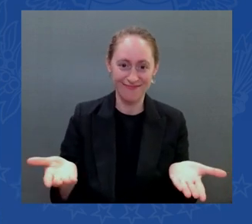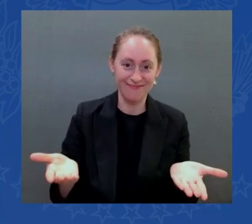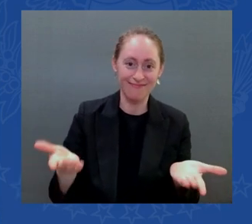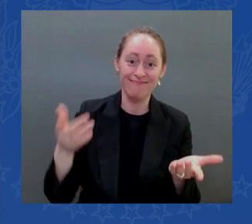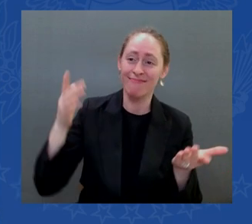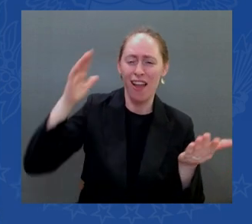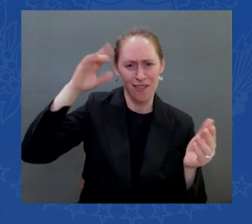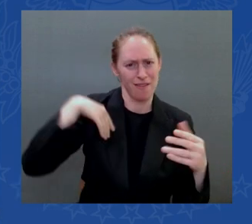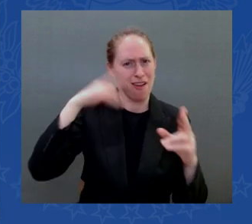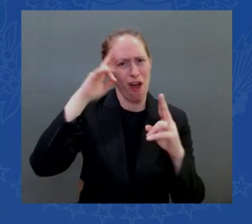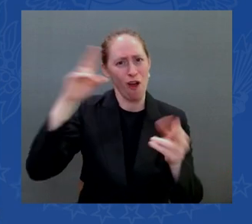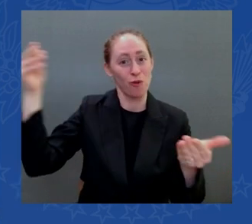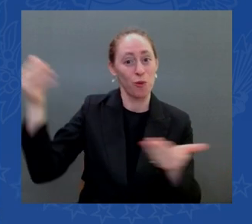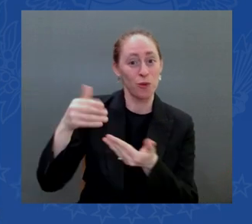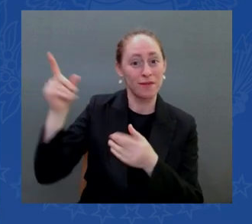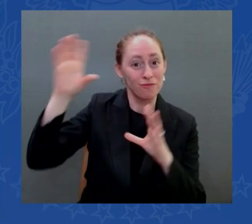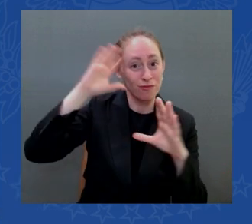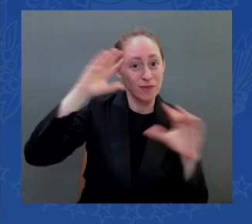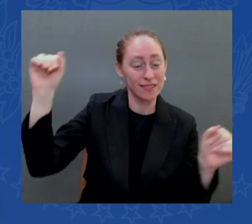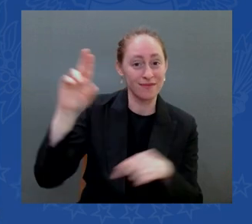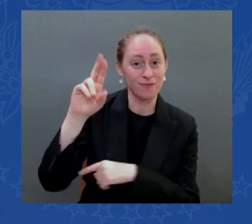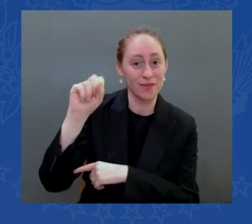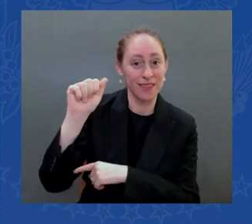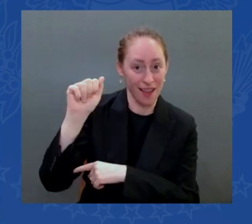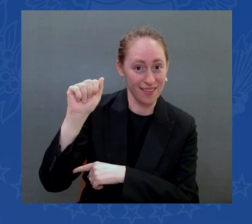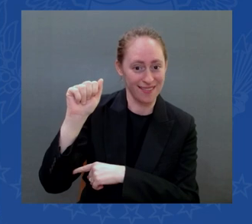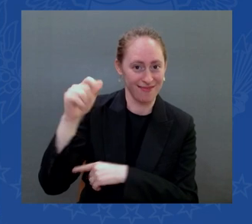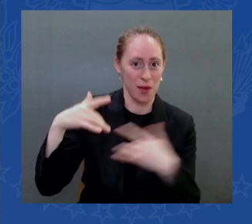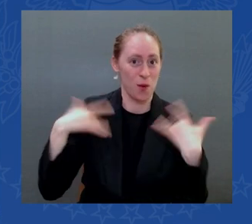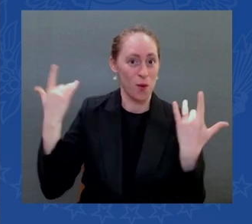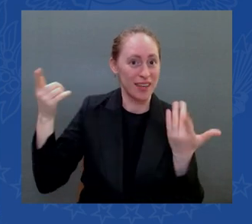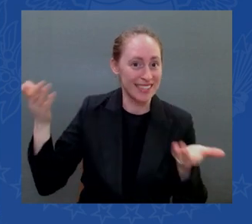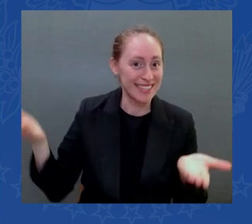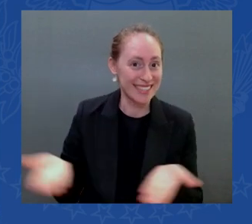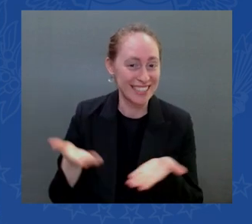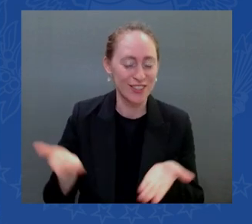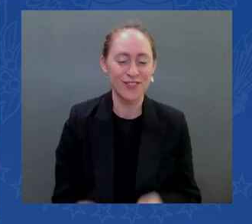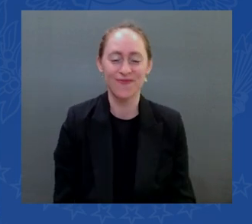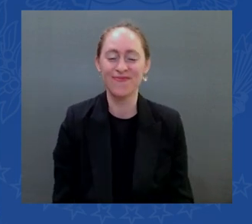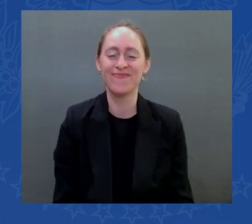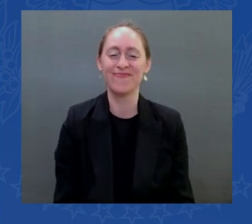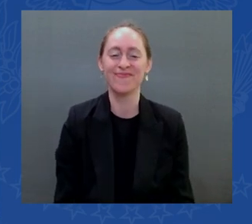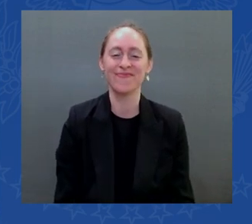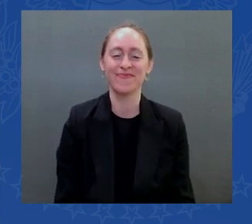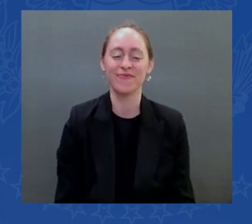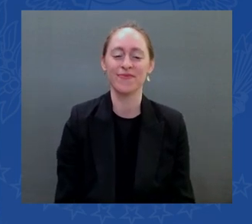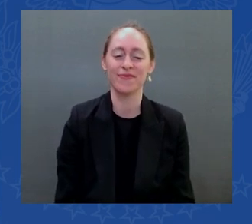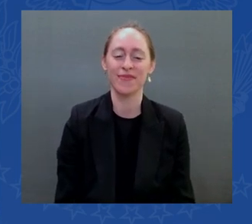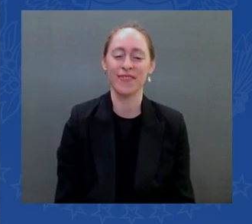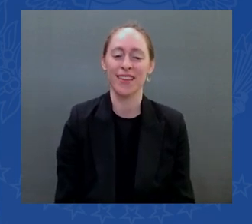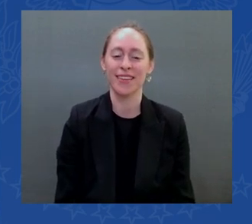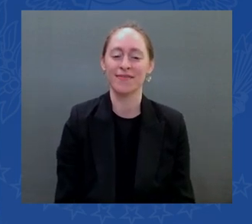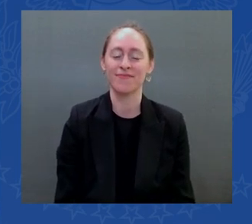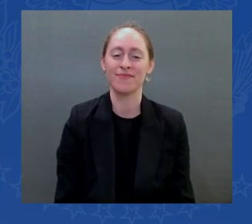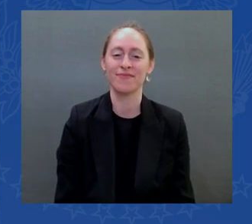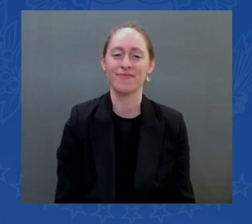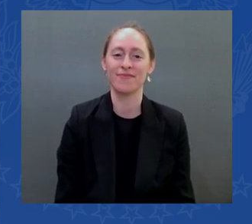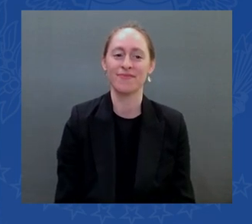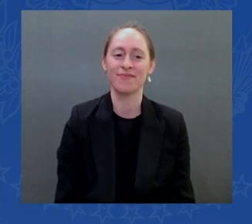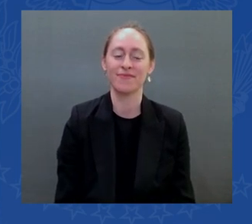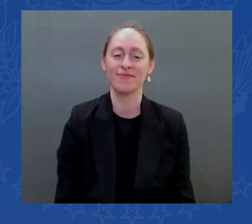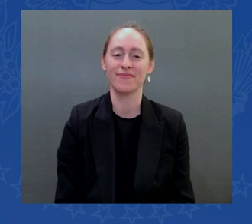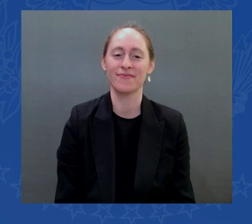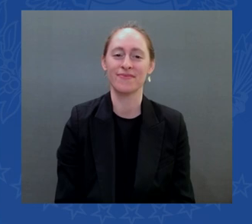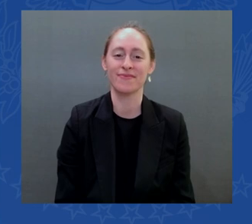now I think it's fitting that we're talking about